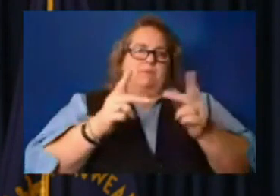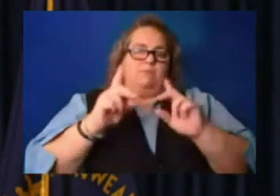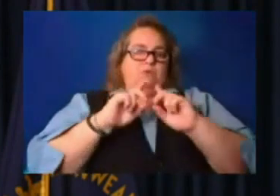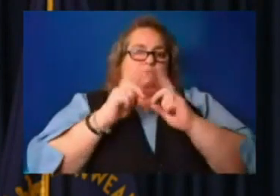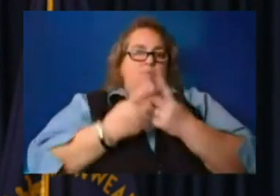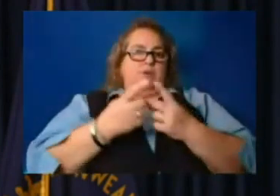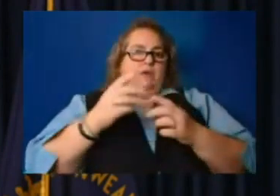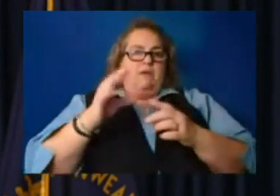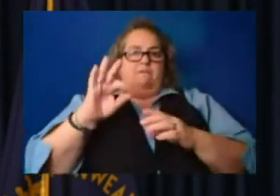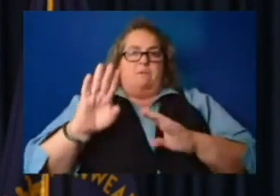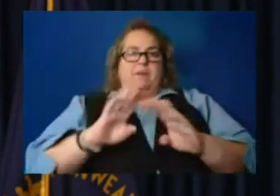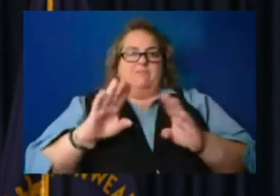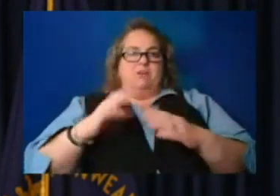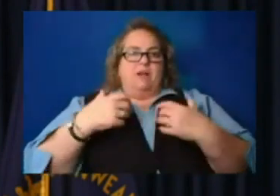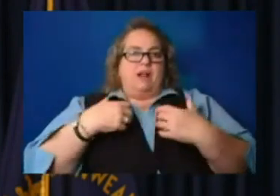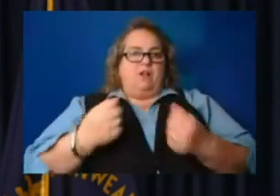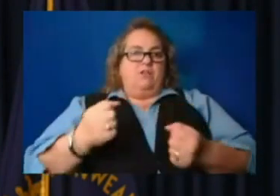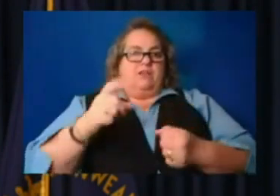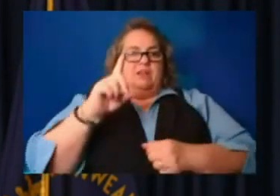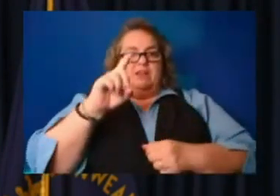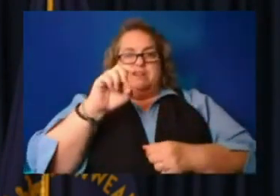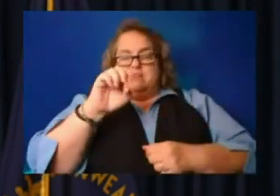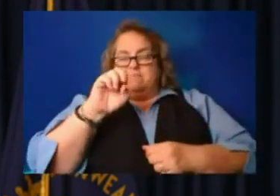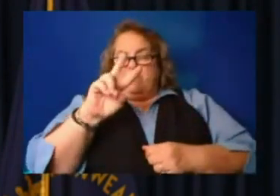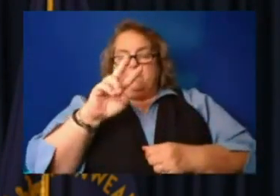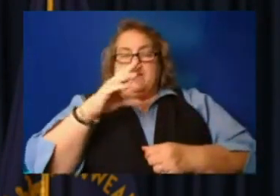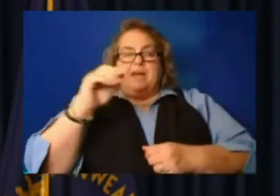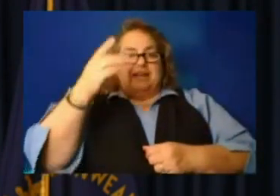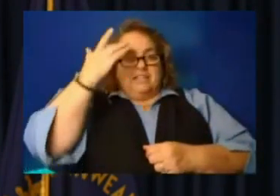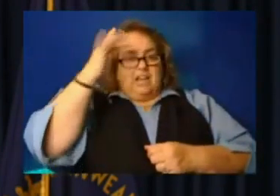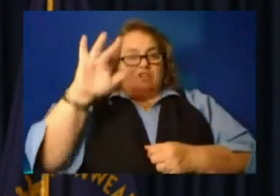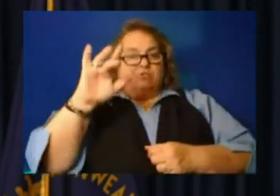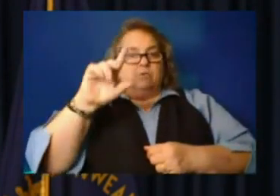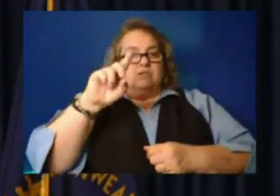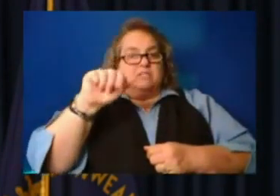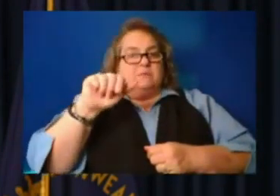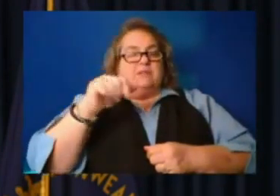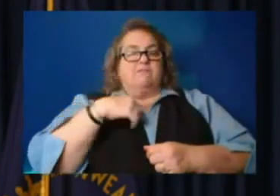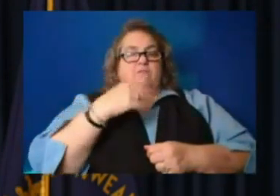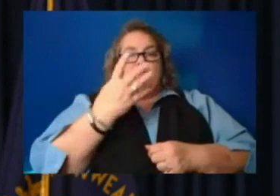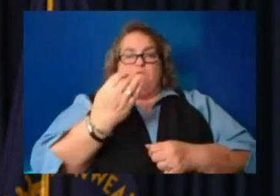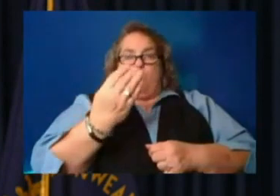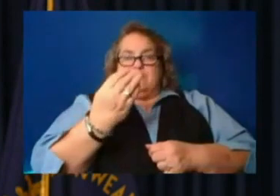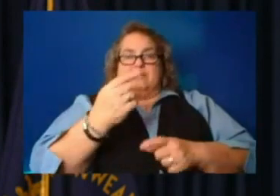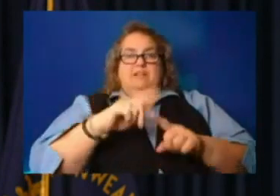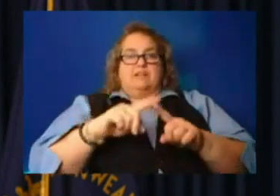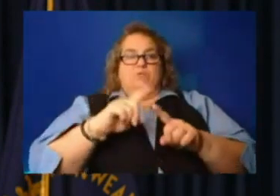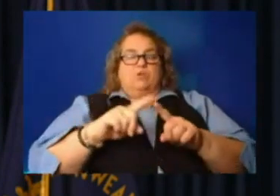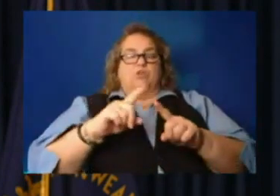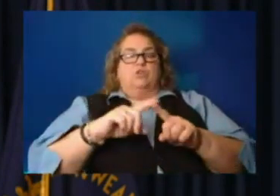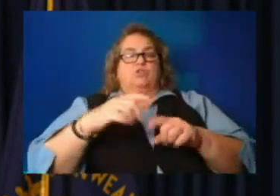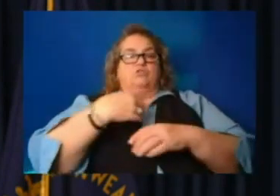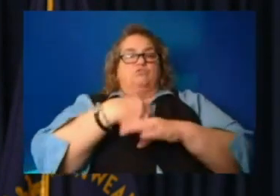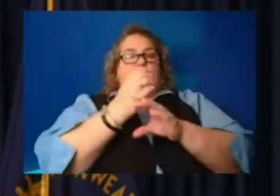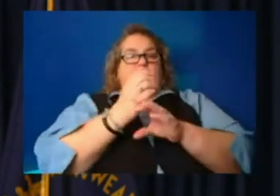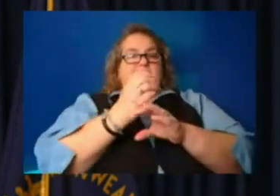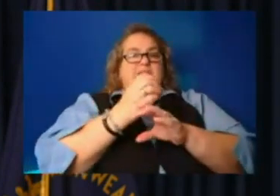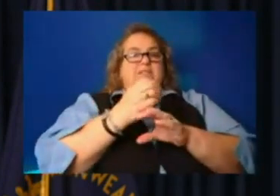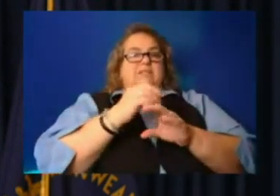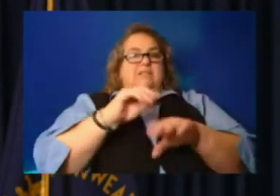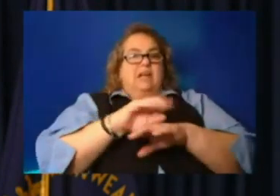and Intellectual Disabilities has four teams of crisis counselors. They're at the not county sportsplex. Um, I was there